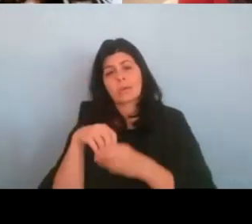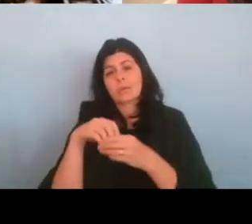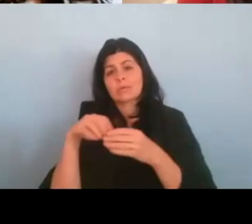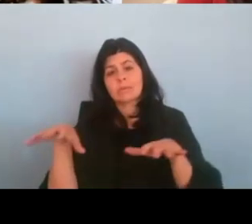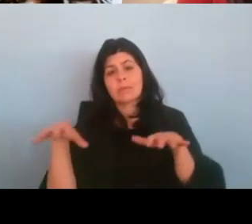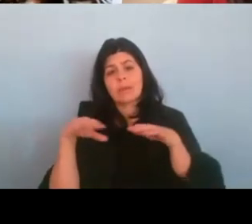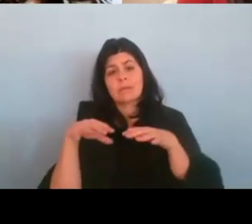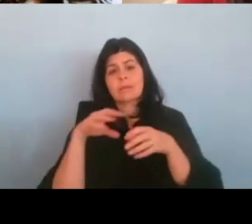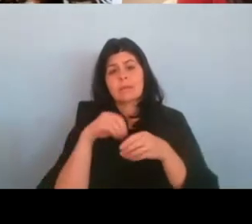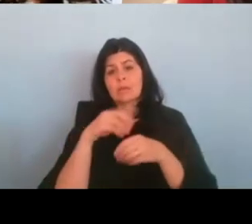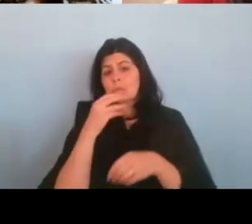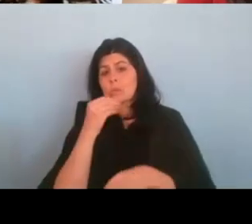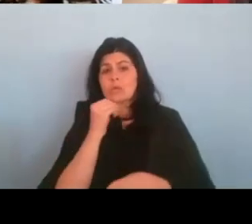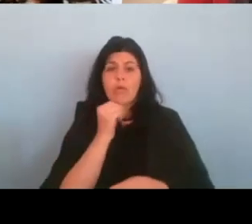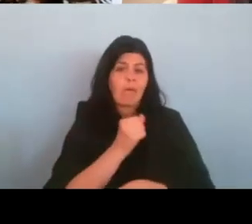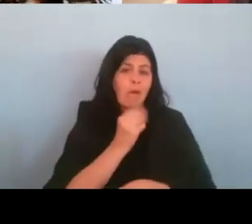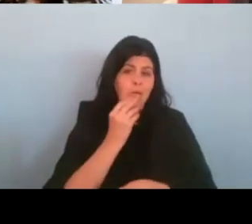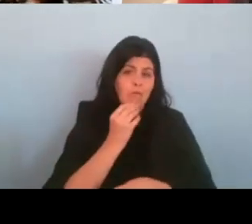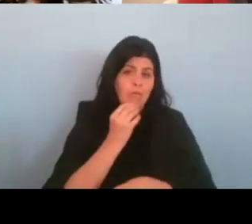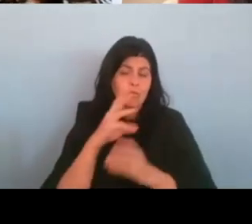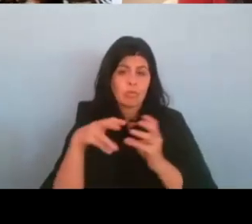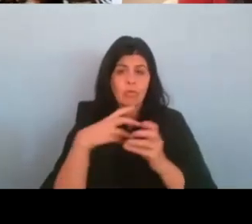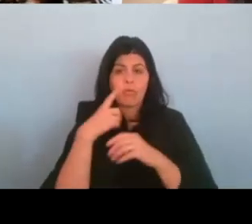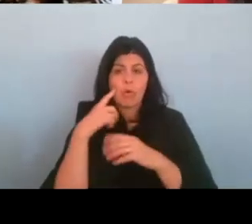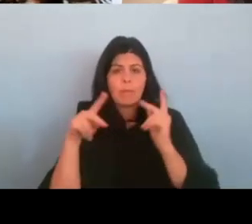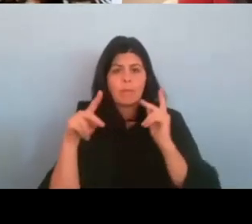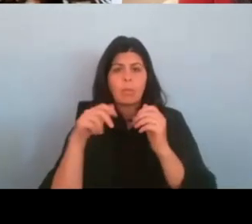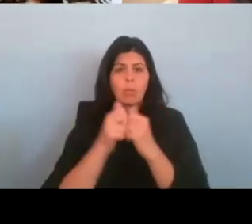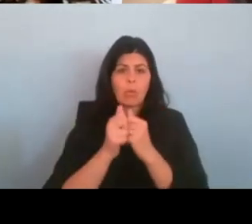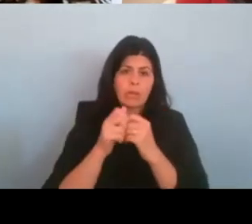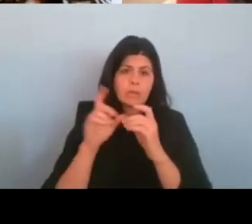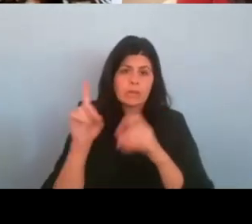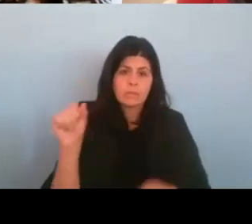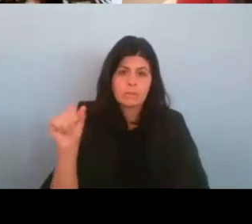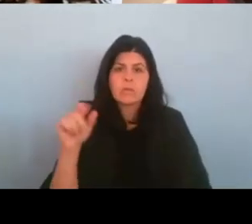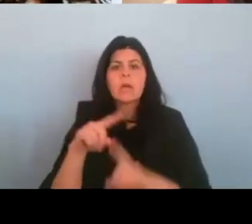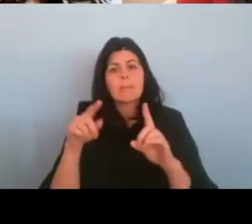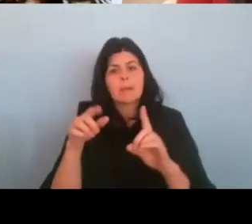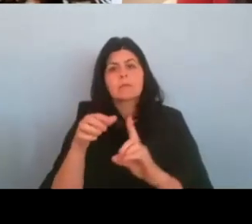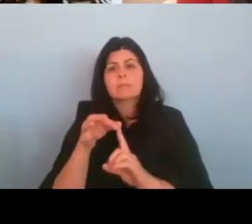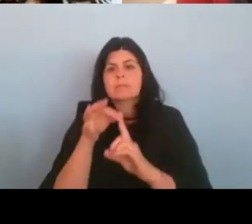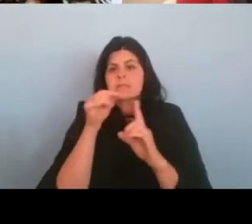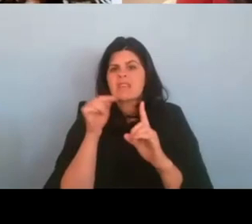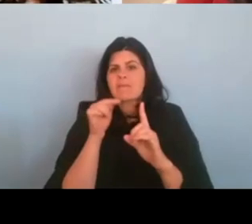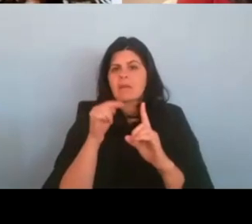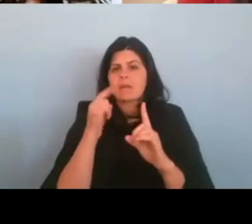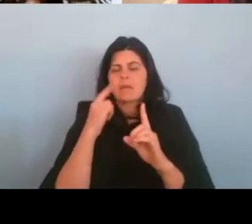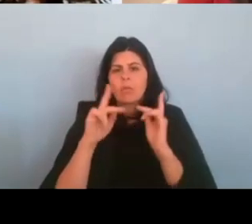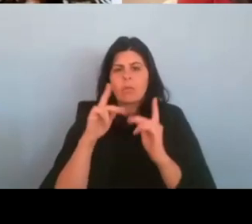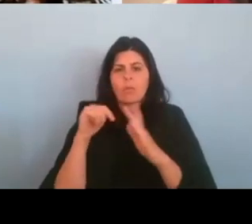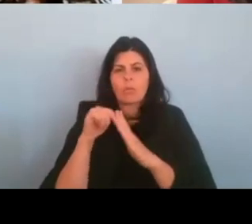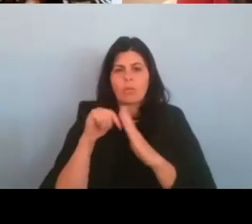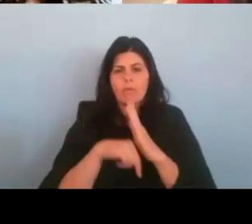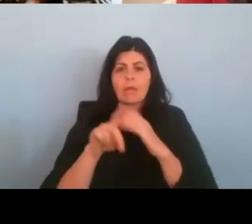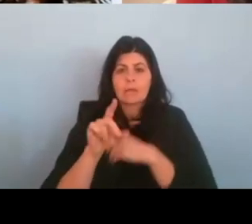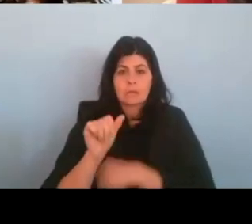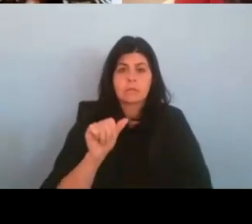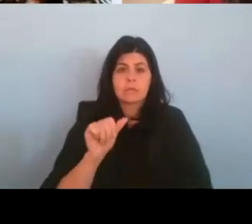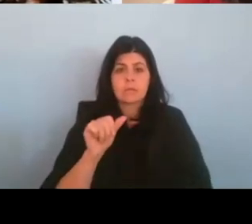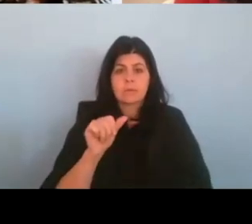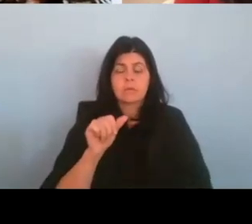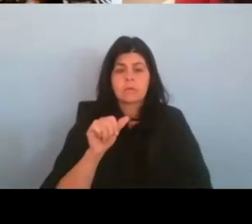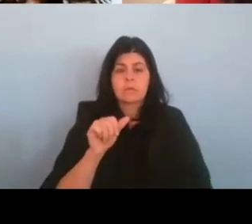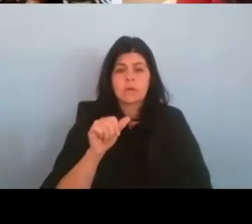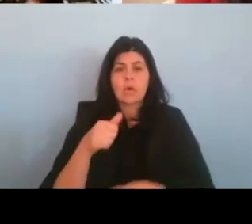non-Jewish world for people with disabilities, but more specifically people with profoundly disabled, um, disabilities, people who are profoundly